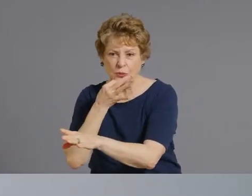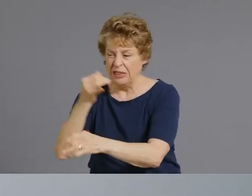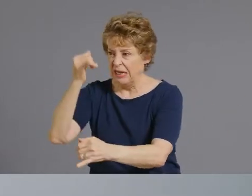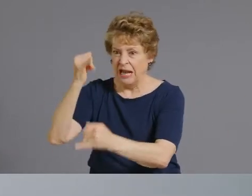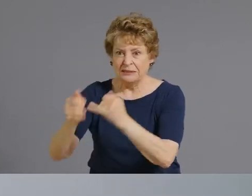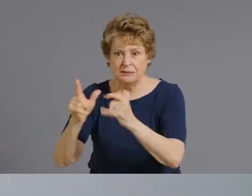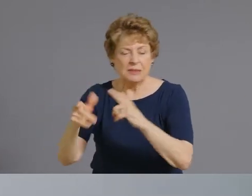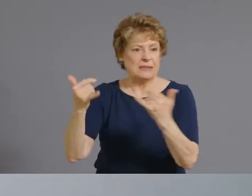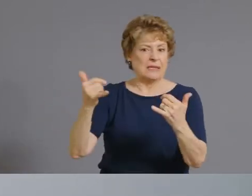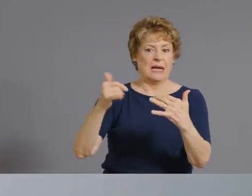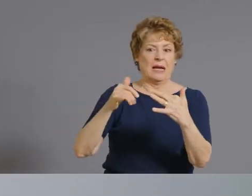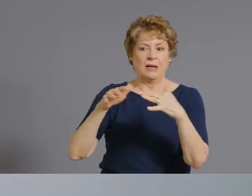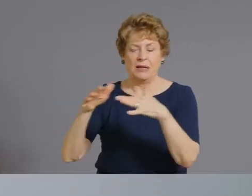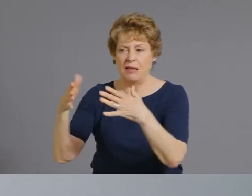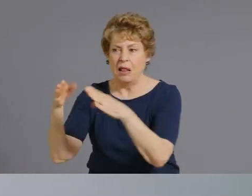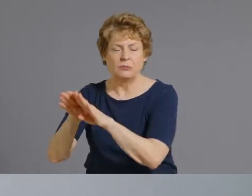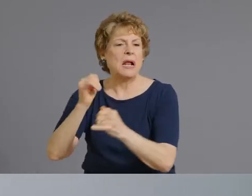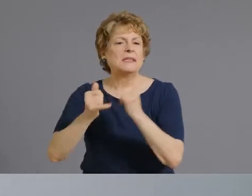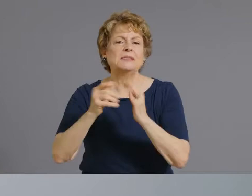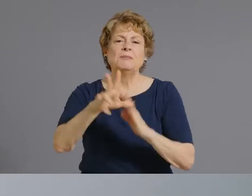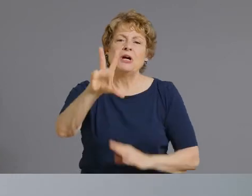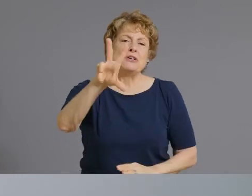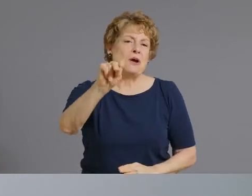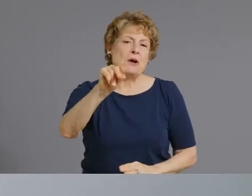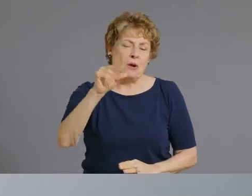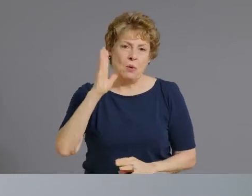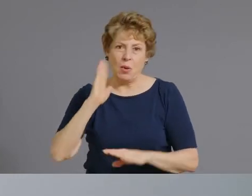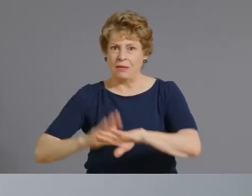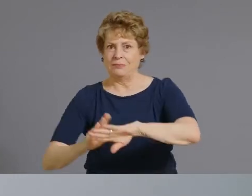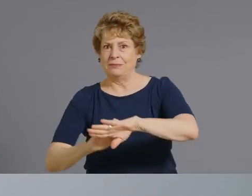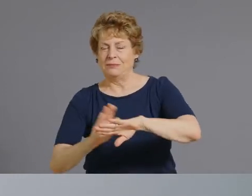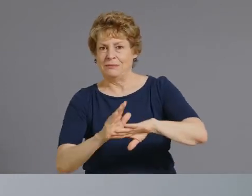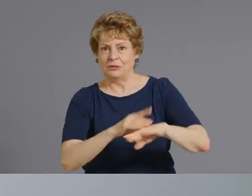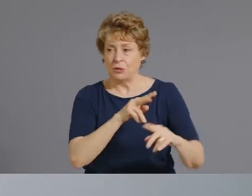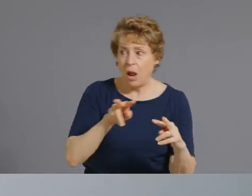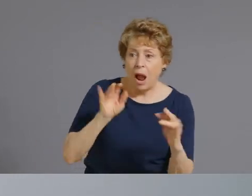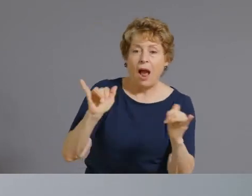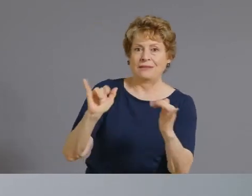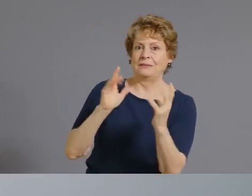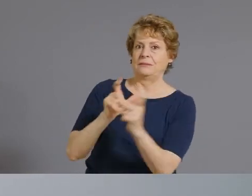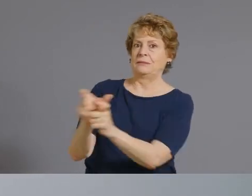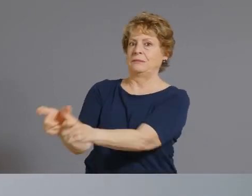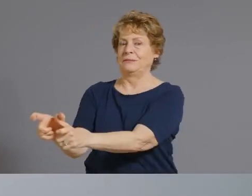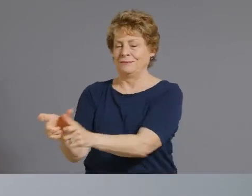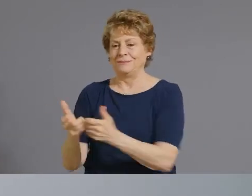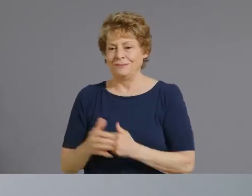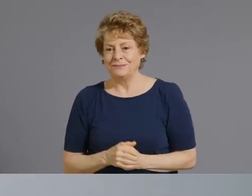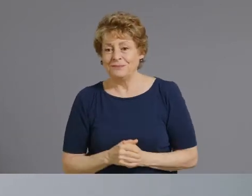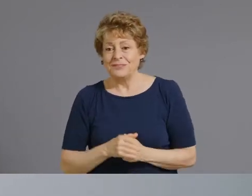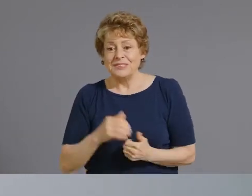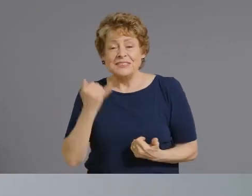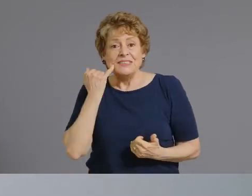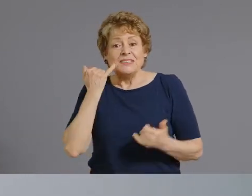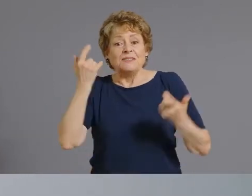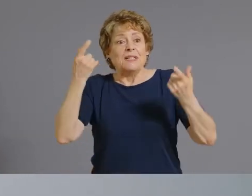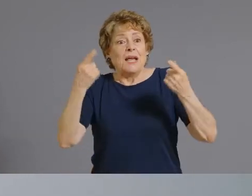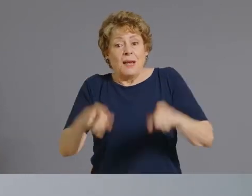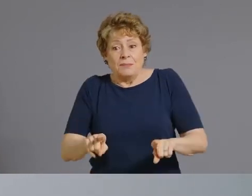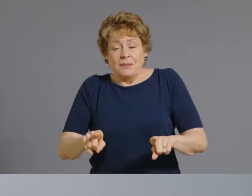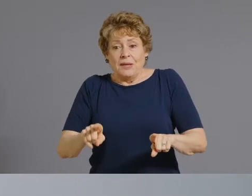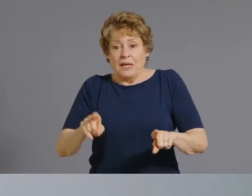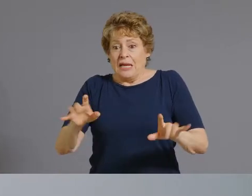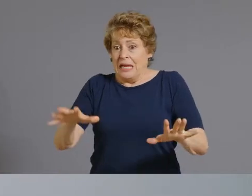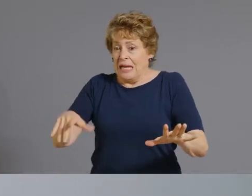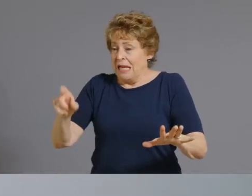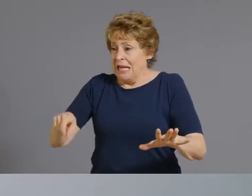well we can if there is another demand we can stand these sites up relatively quickly we stood state farm up in about five to